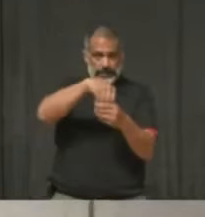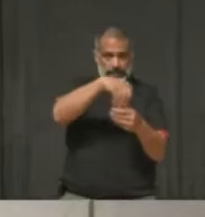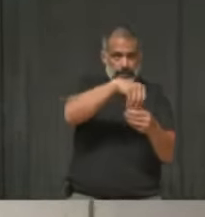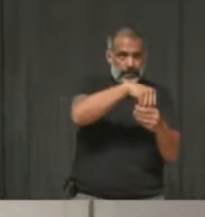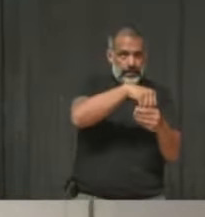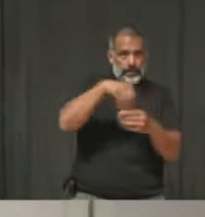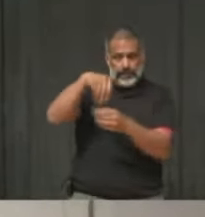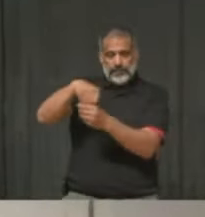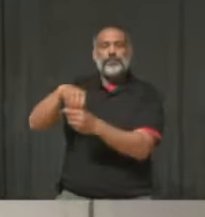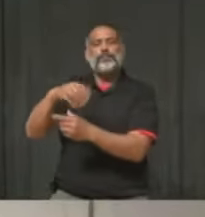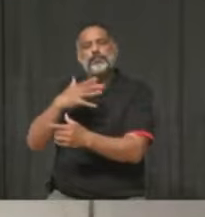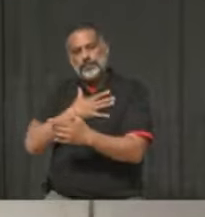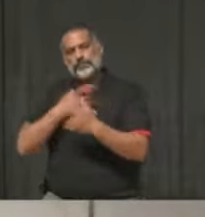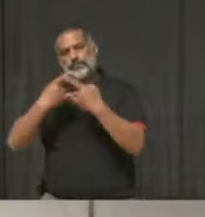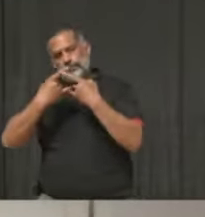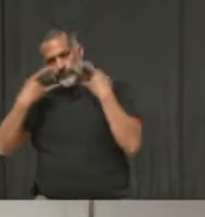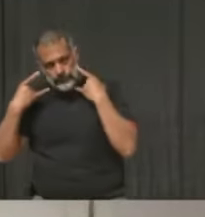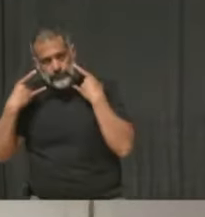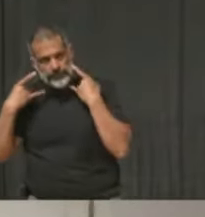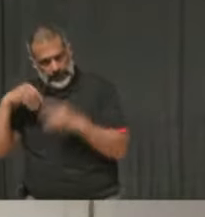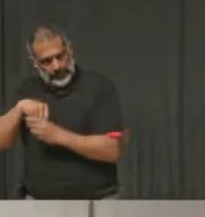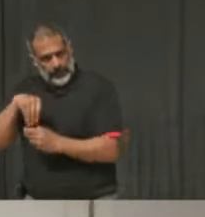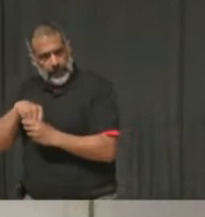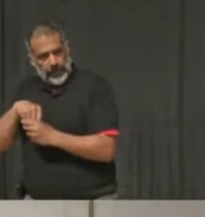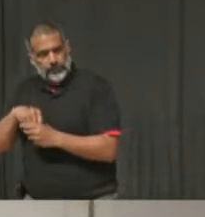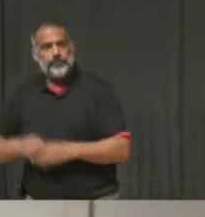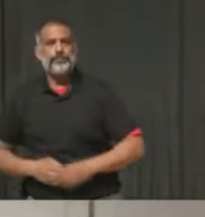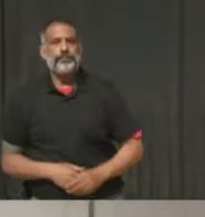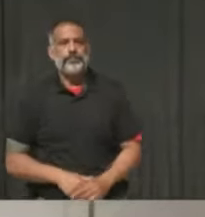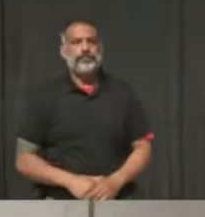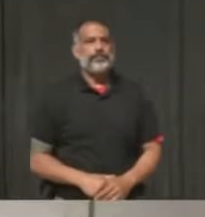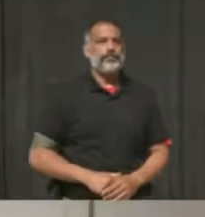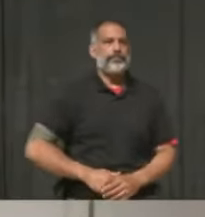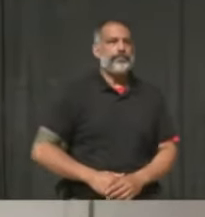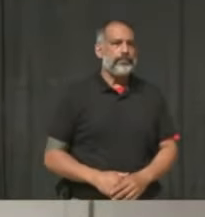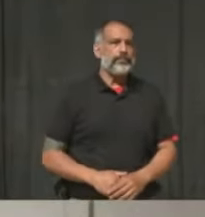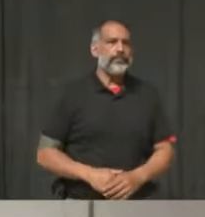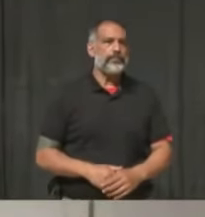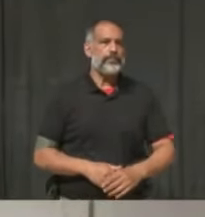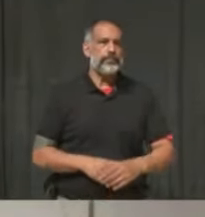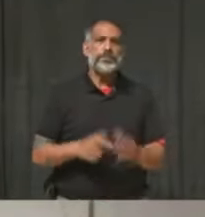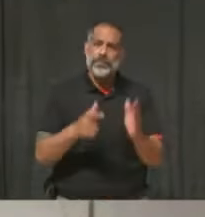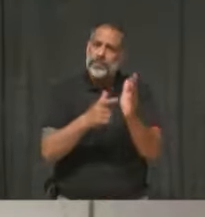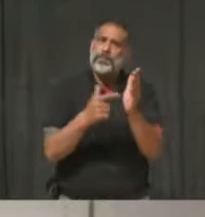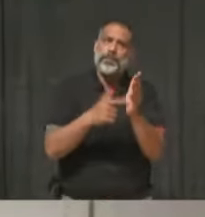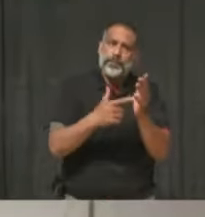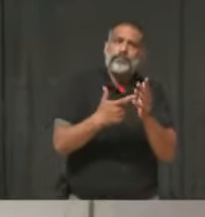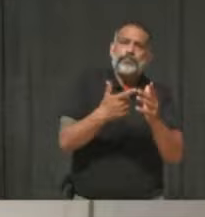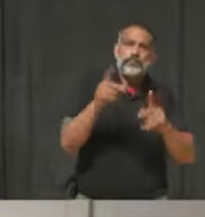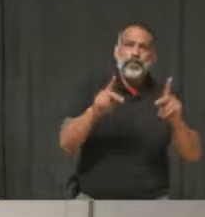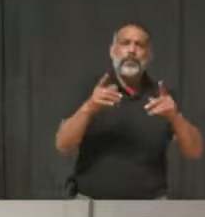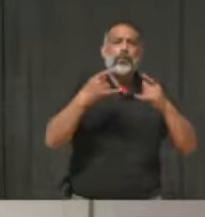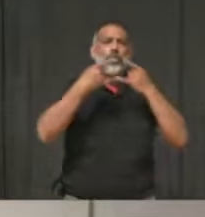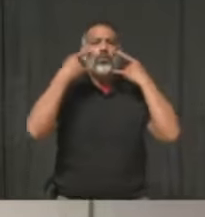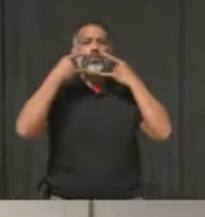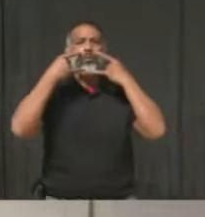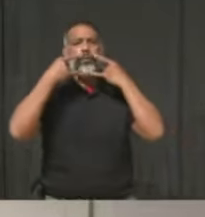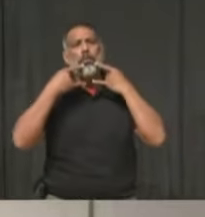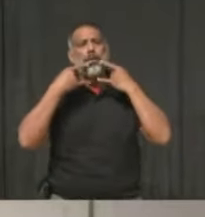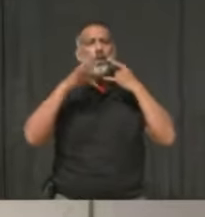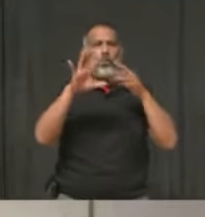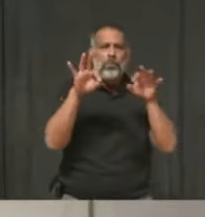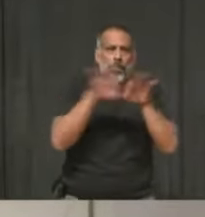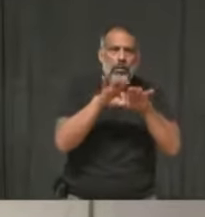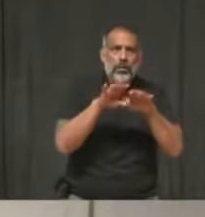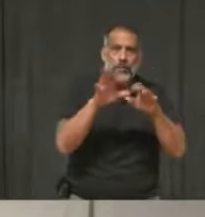mask. Again, you know, this is something which people sometimes take too easily. And if you wear a mask, wear a good one and